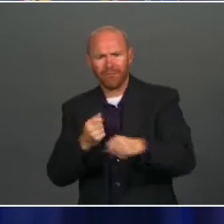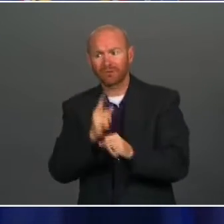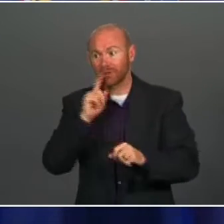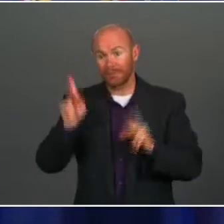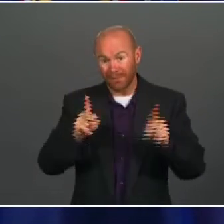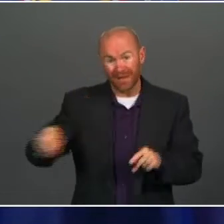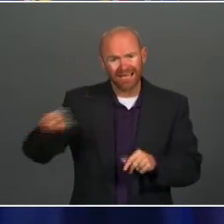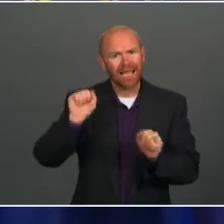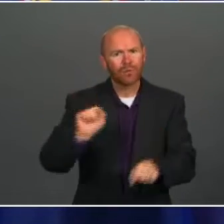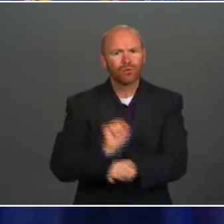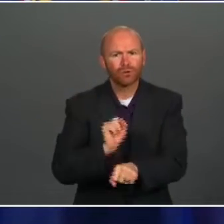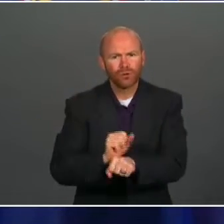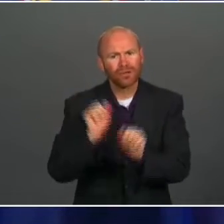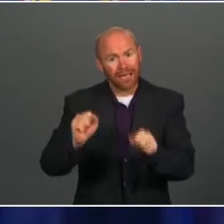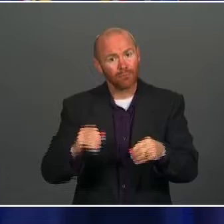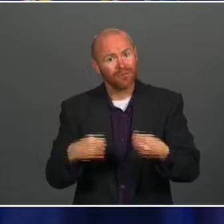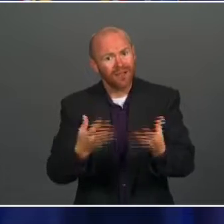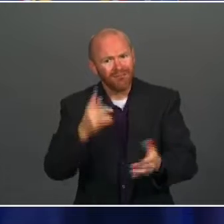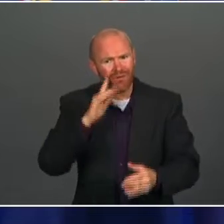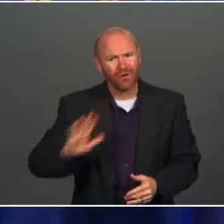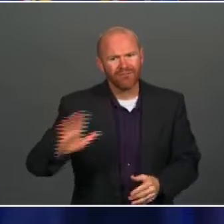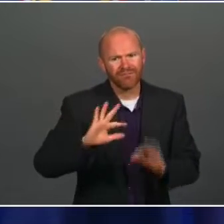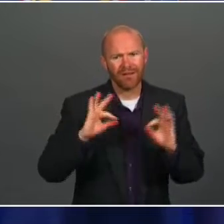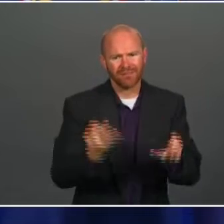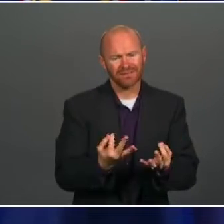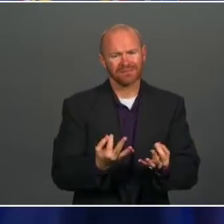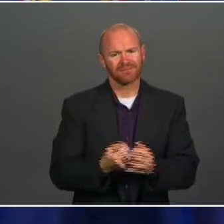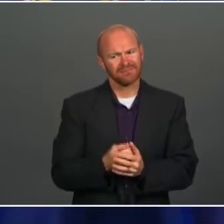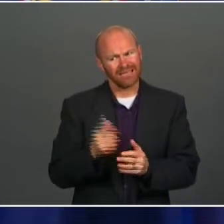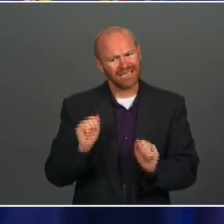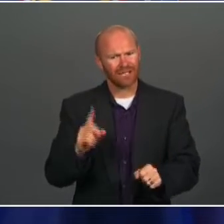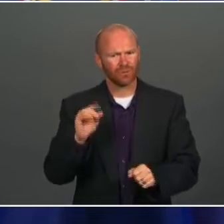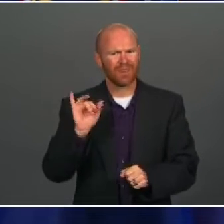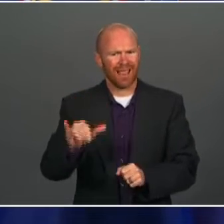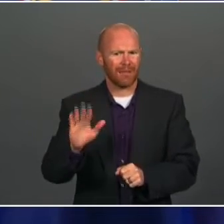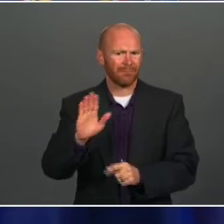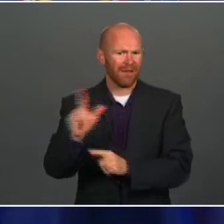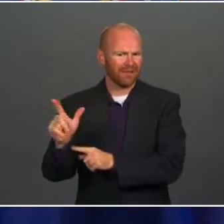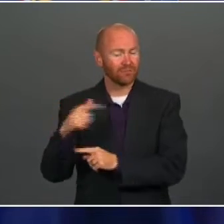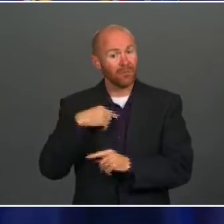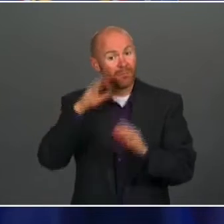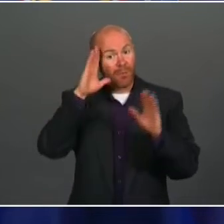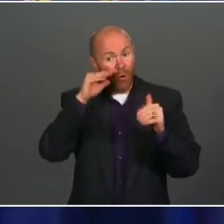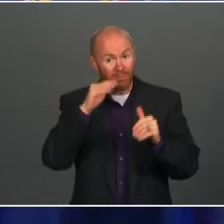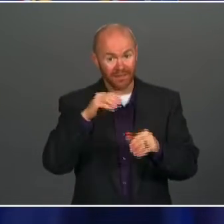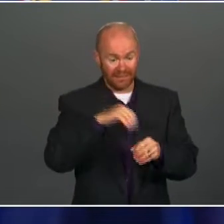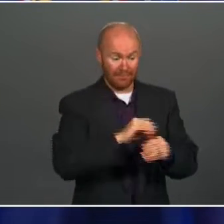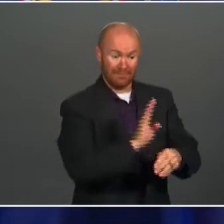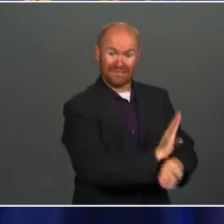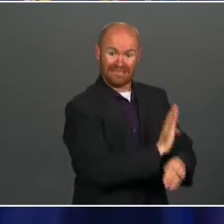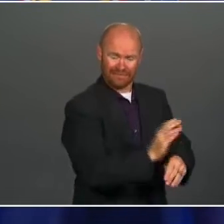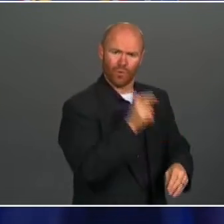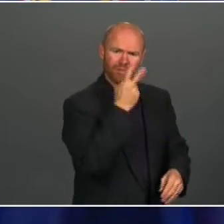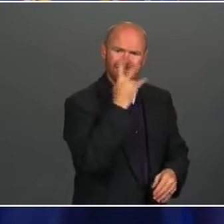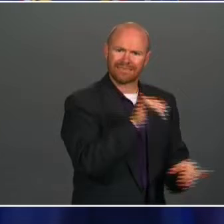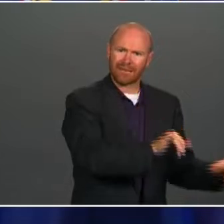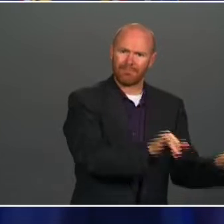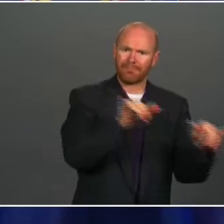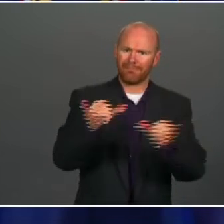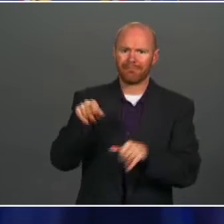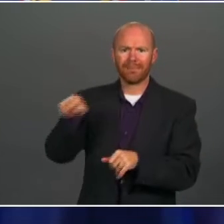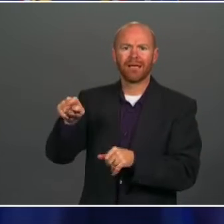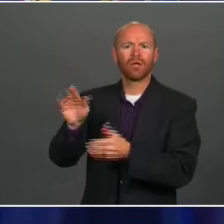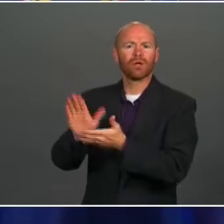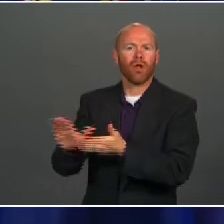provide for their families. So I'm hopeful that businesses will see something similar to what we're seeing here at the University of Utah,